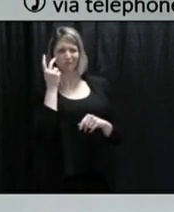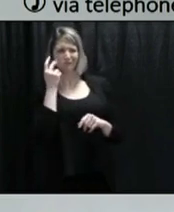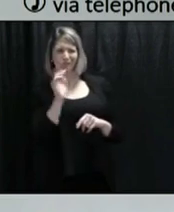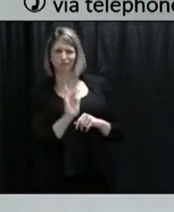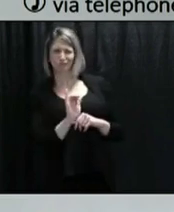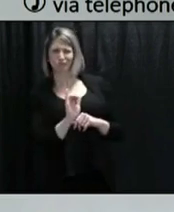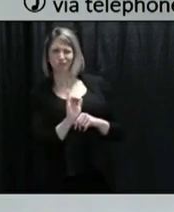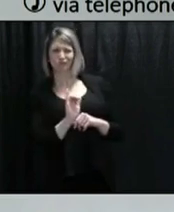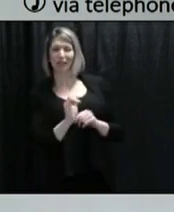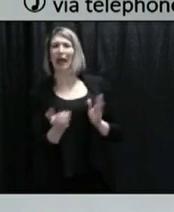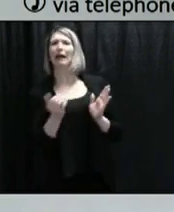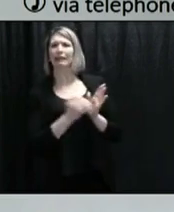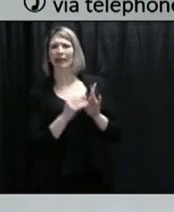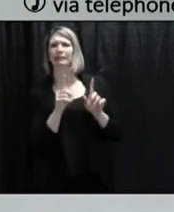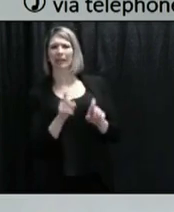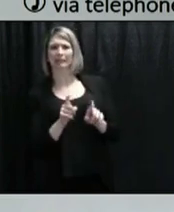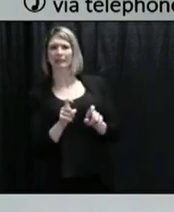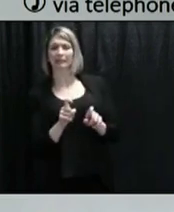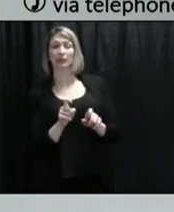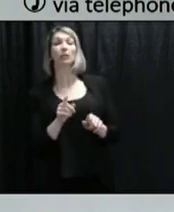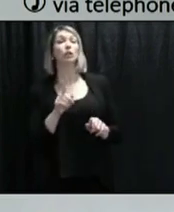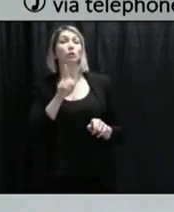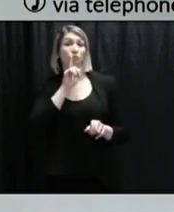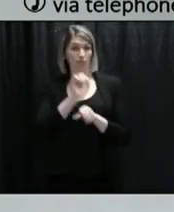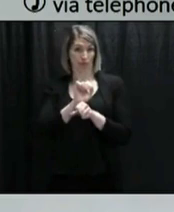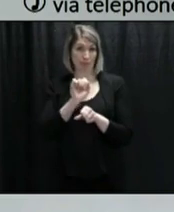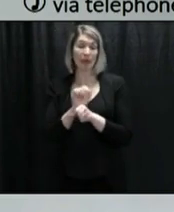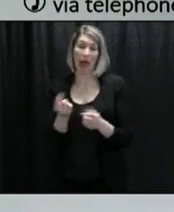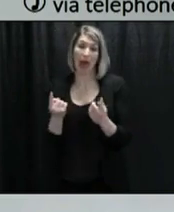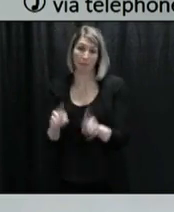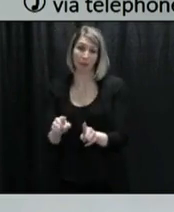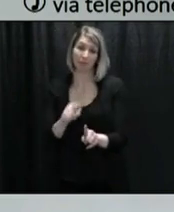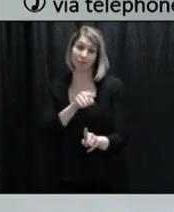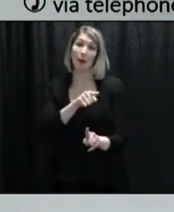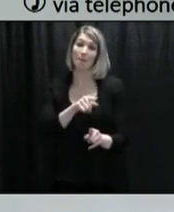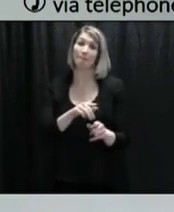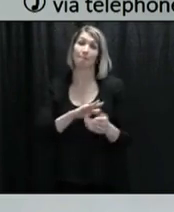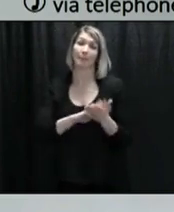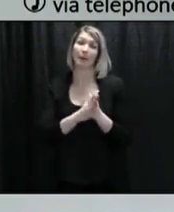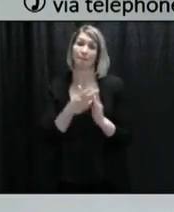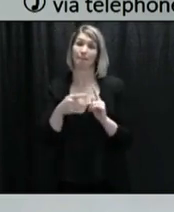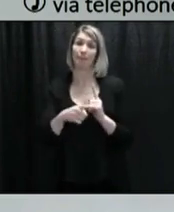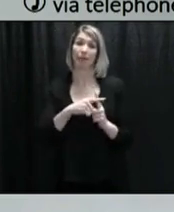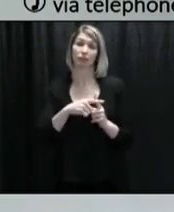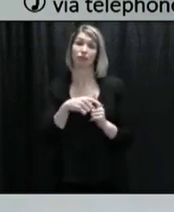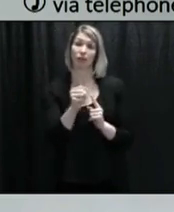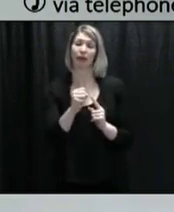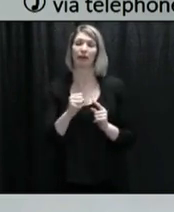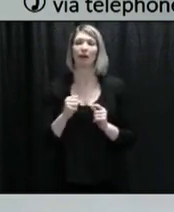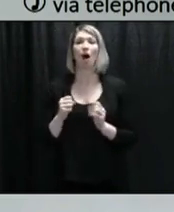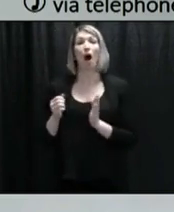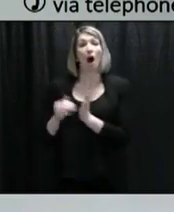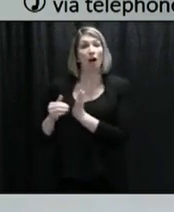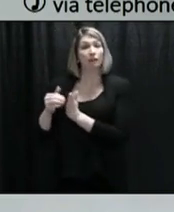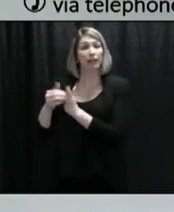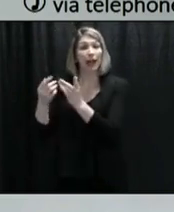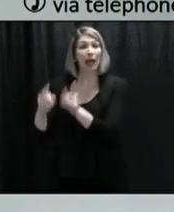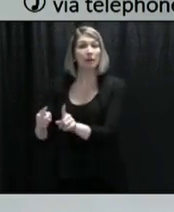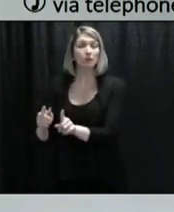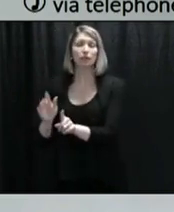had that situation happen, and it can happen. It's certainly not in the majority of cases. There is,